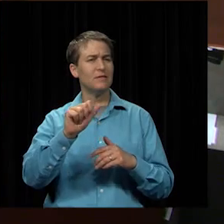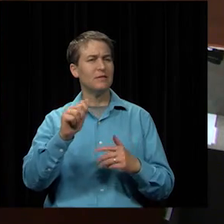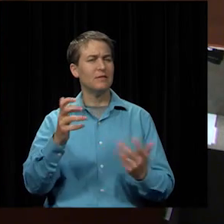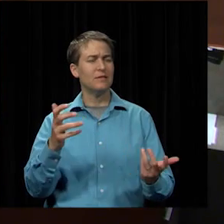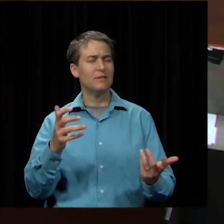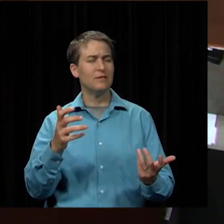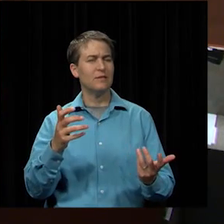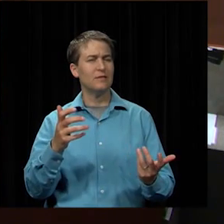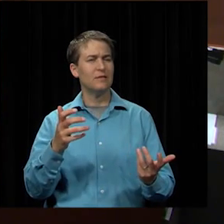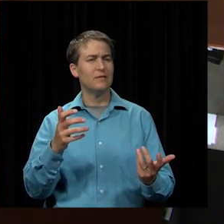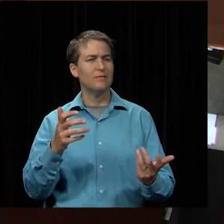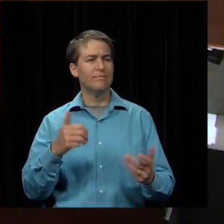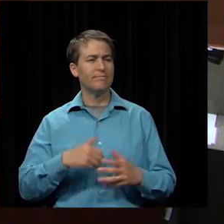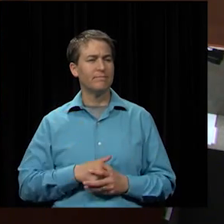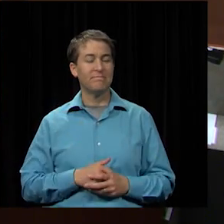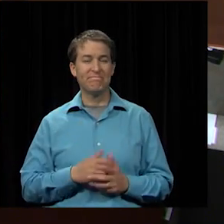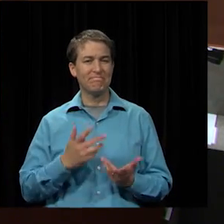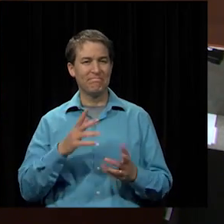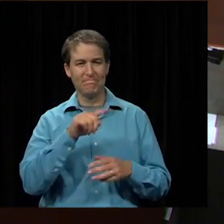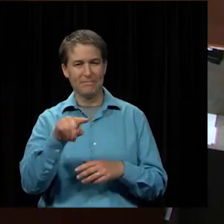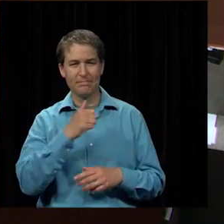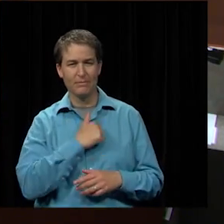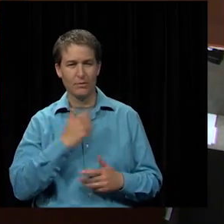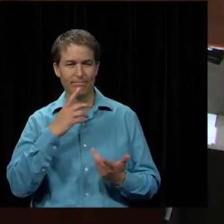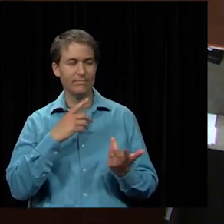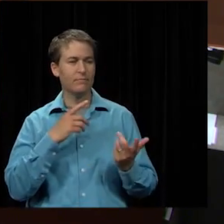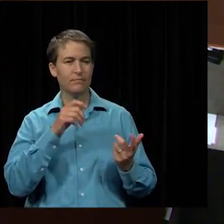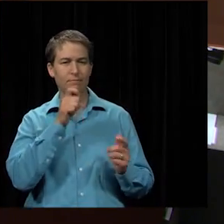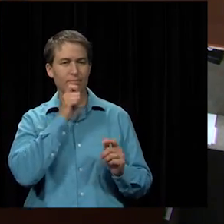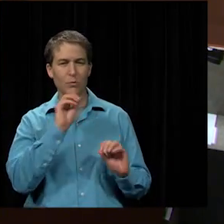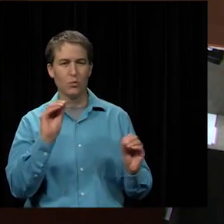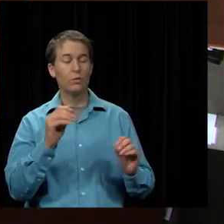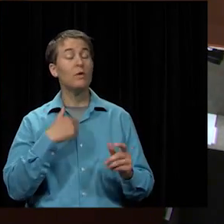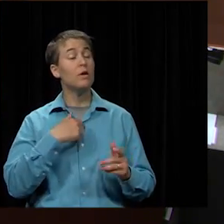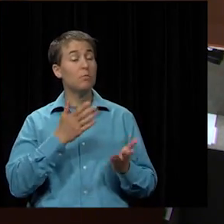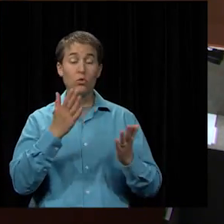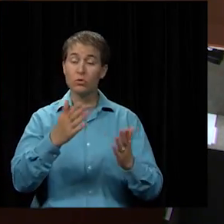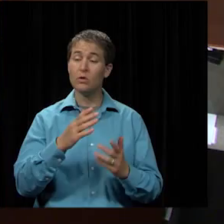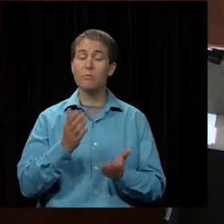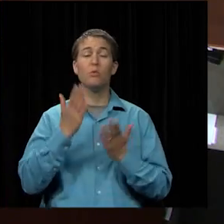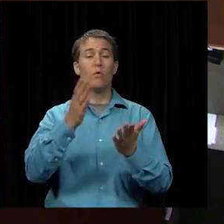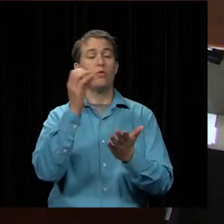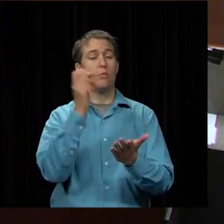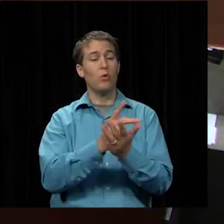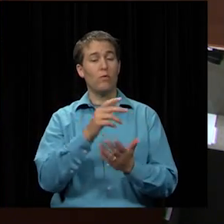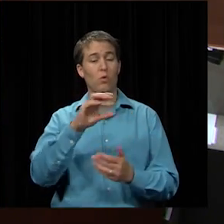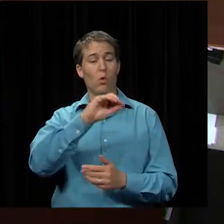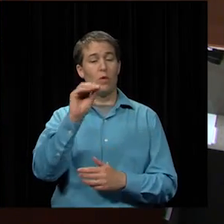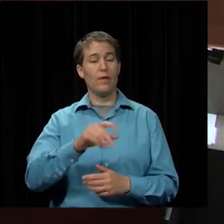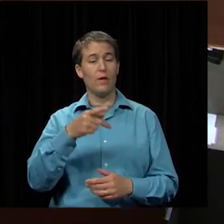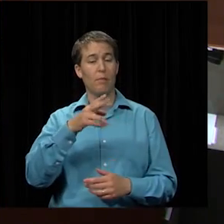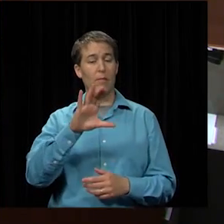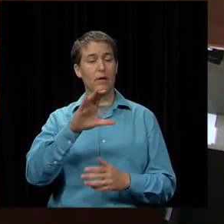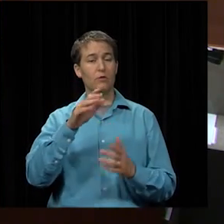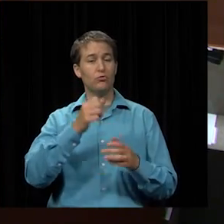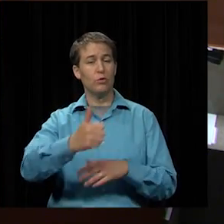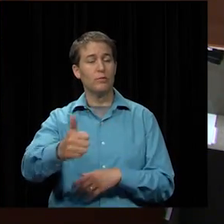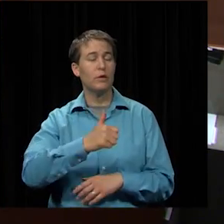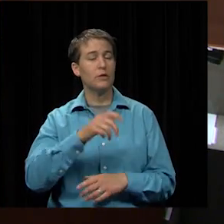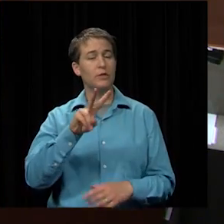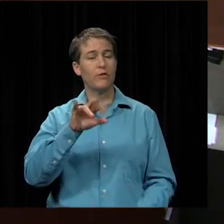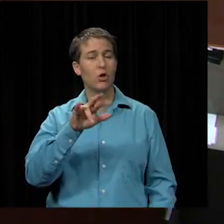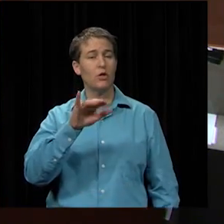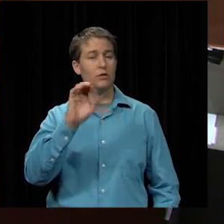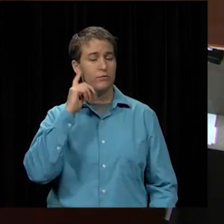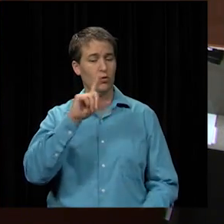you motion i would move to approve uh the olathe public transportation variance for the 2015